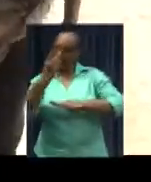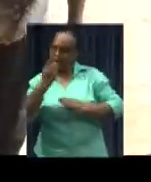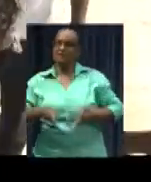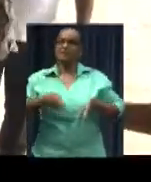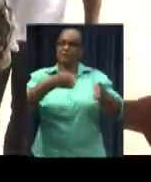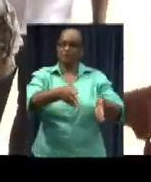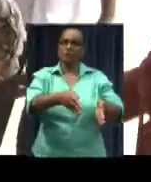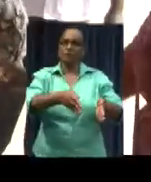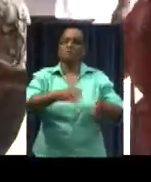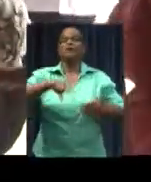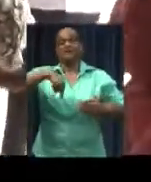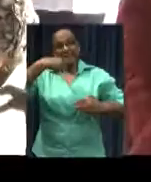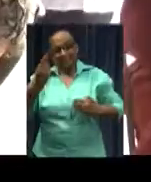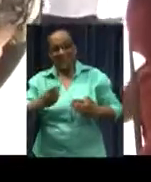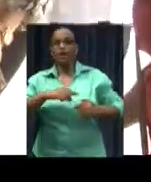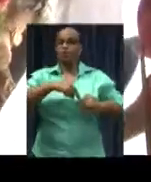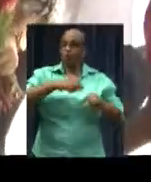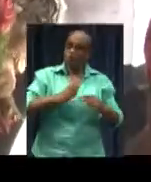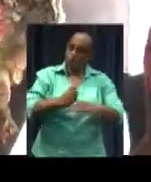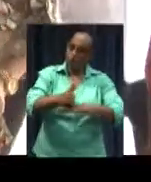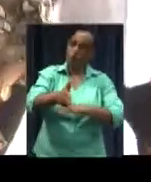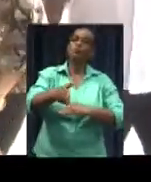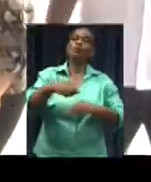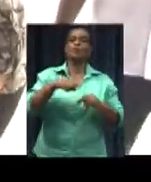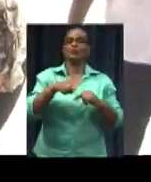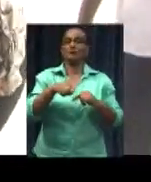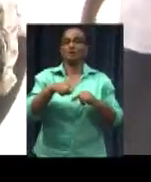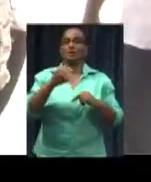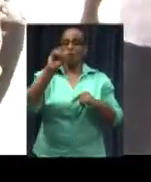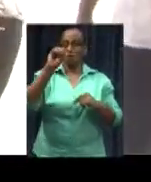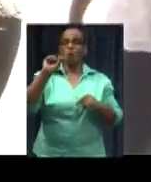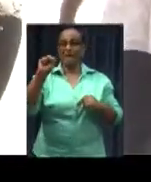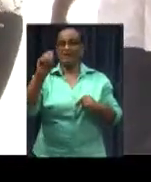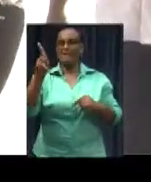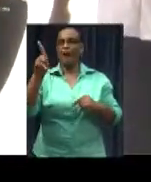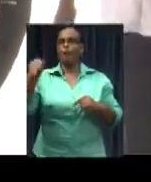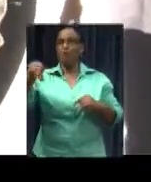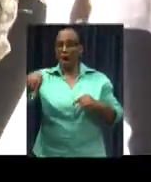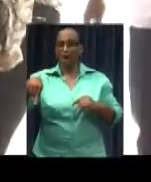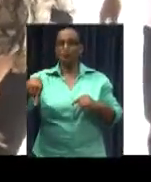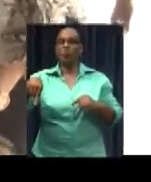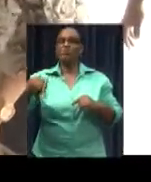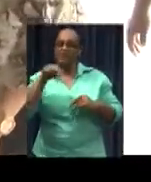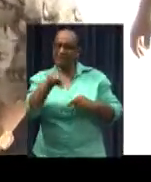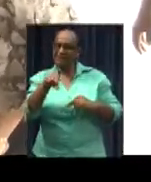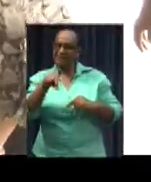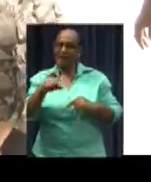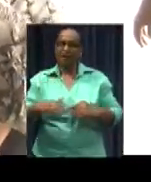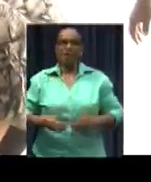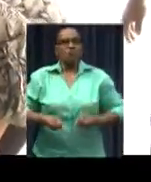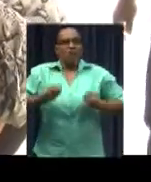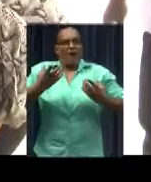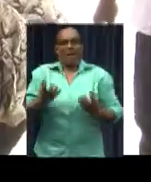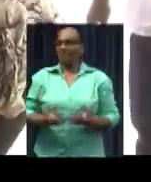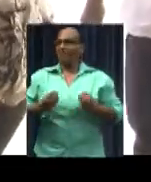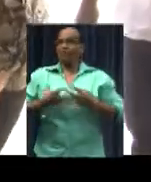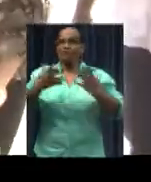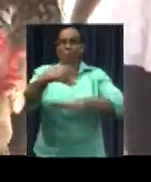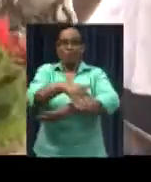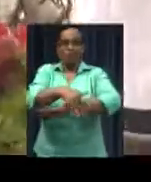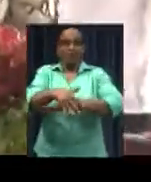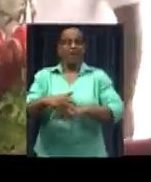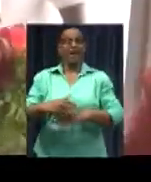The Yaribaka School was first to be visited yesterday. After that, the First Lady left for the OS Kampong Baru School,